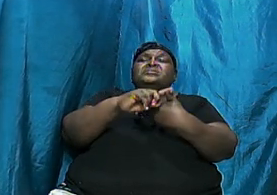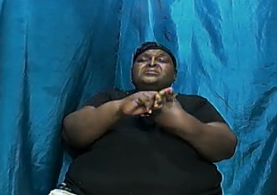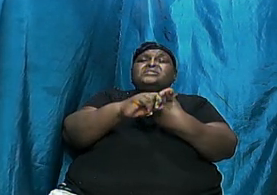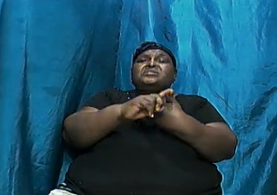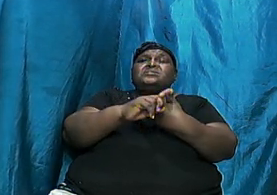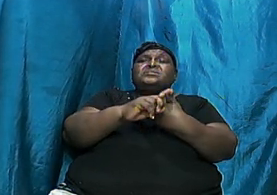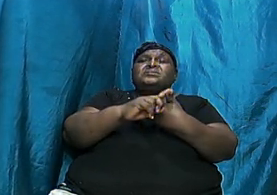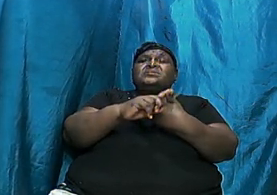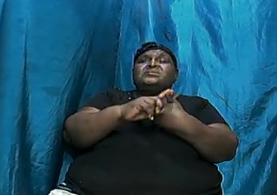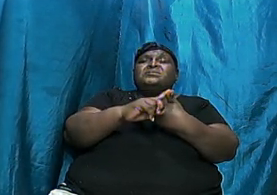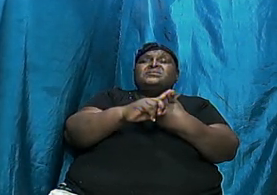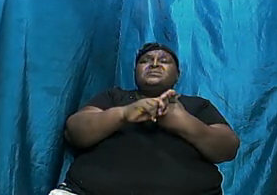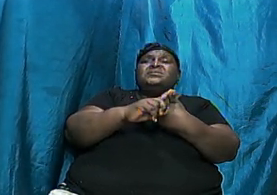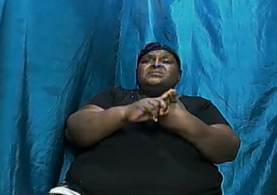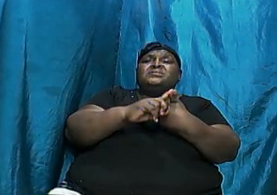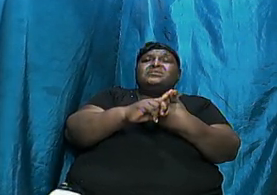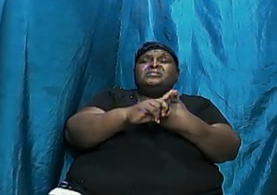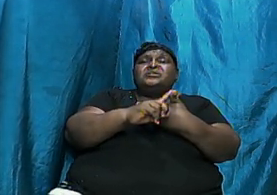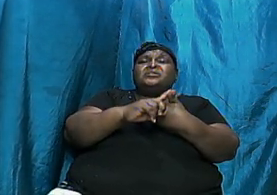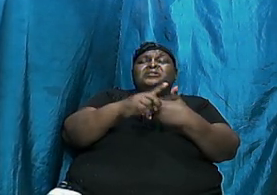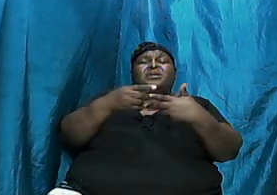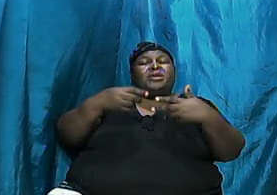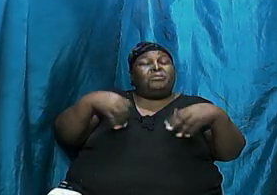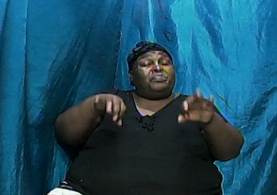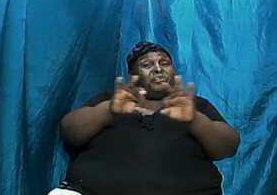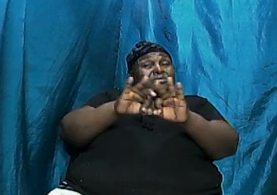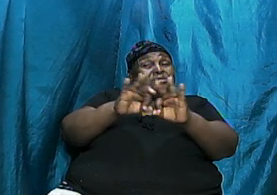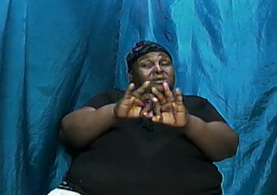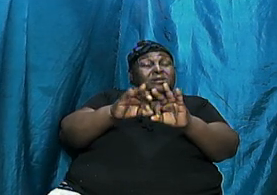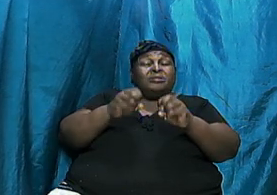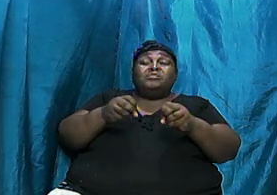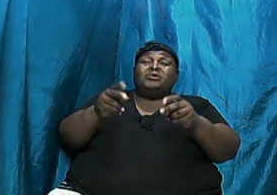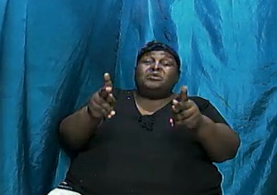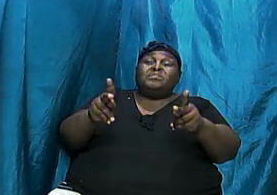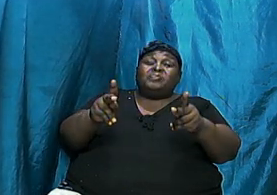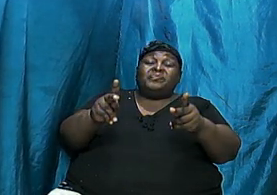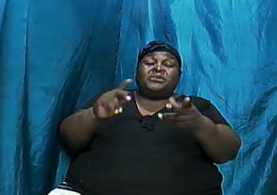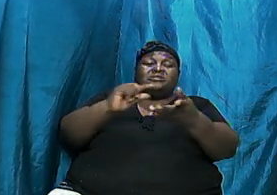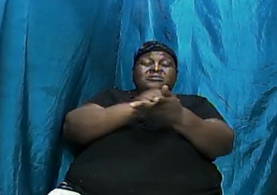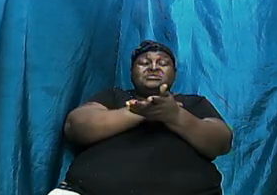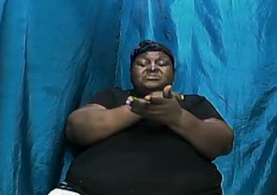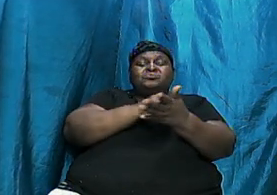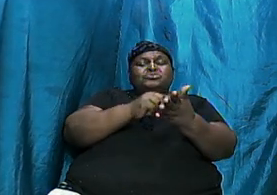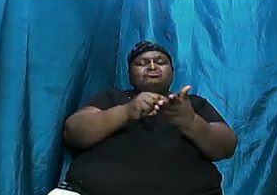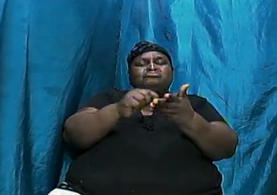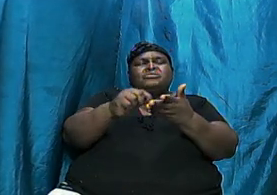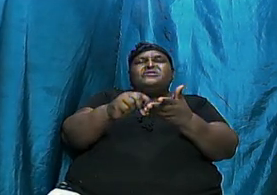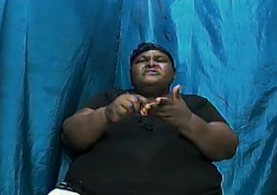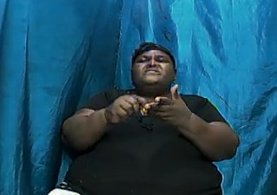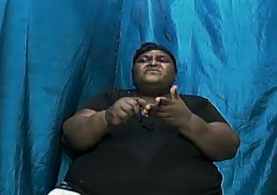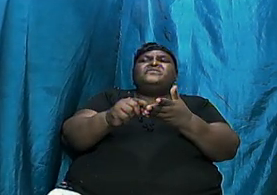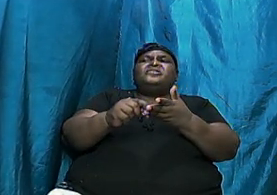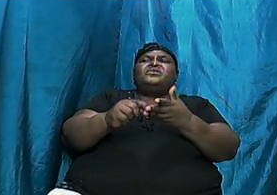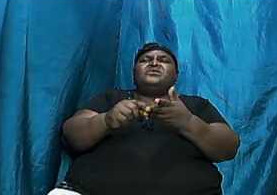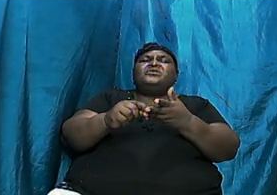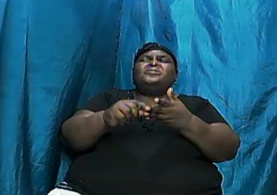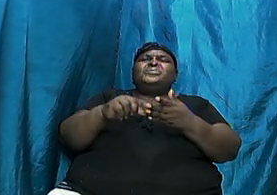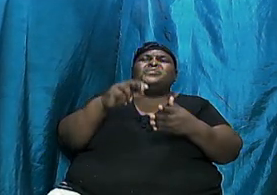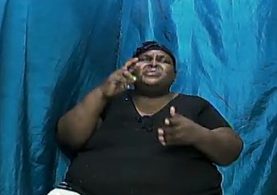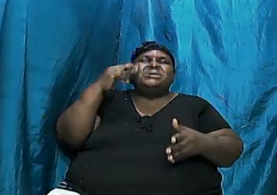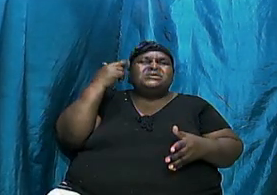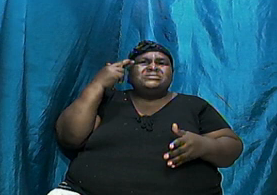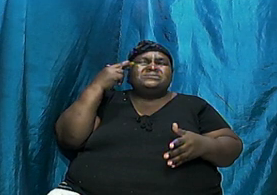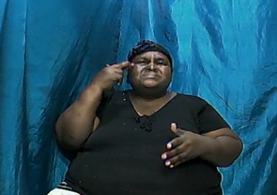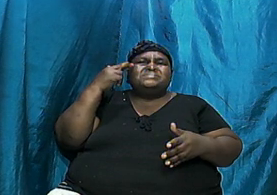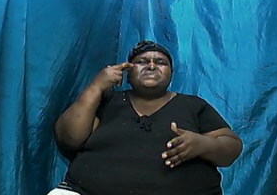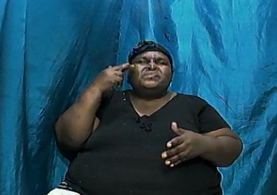for the book of Genesis Genesis was written for a reason it is a book that provides information on